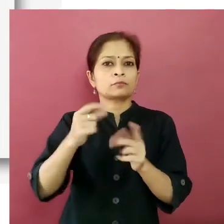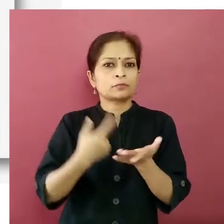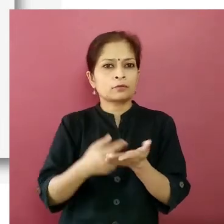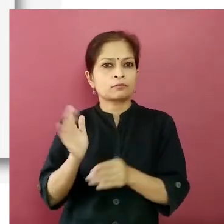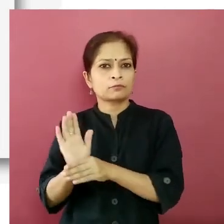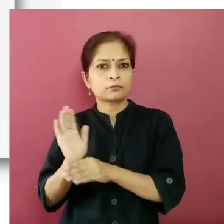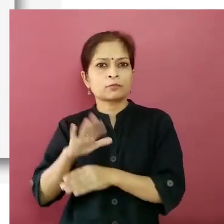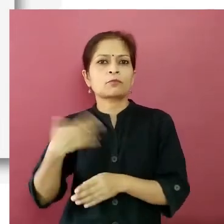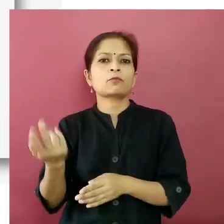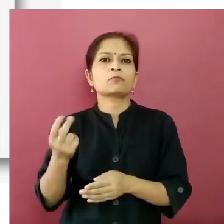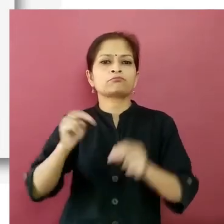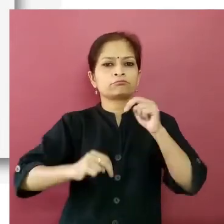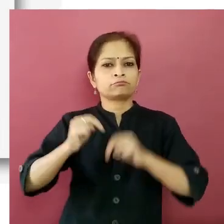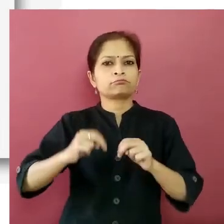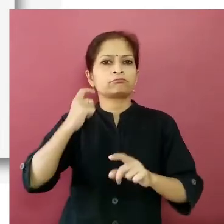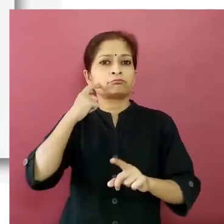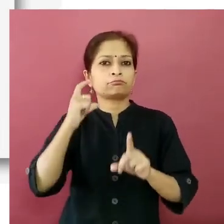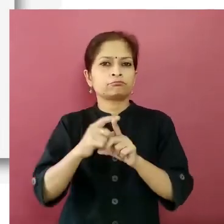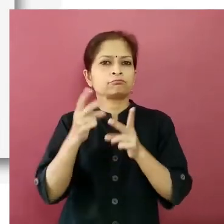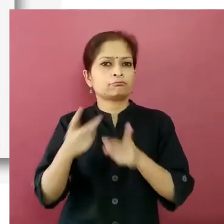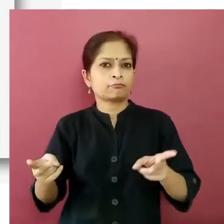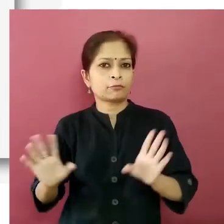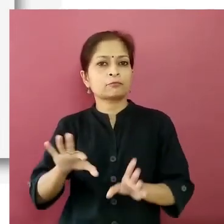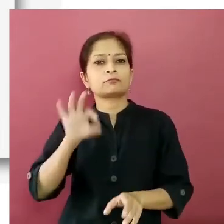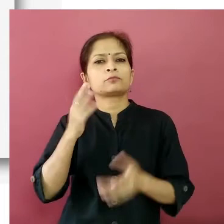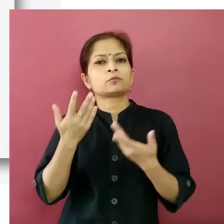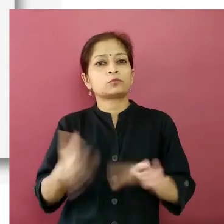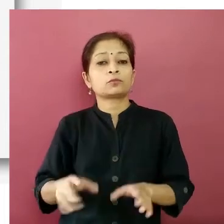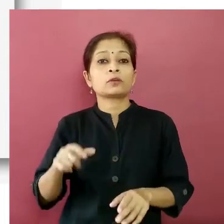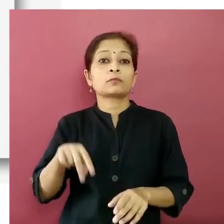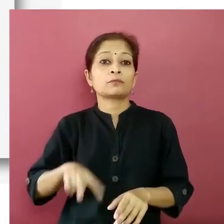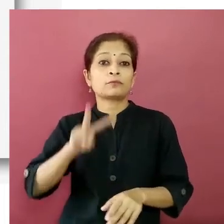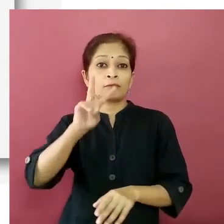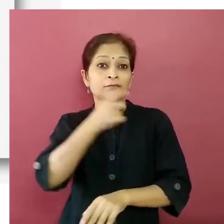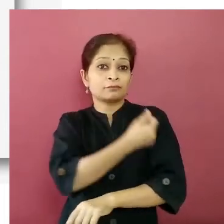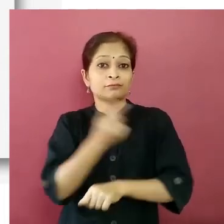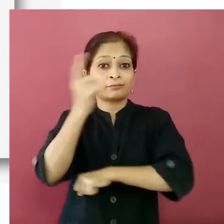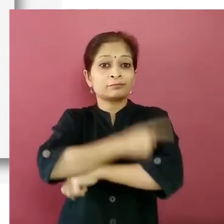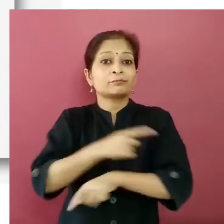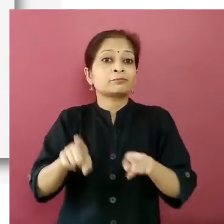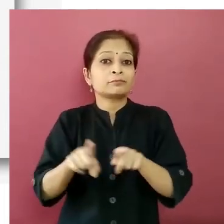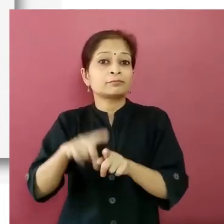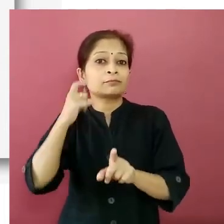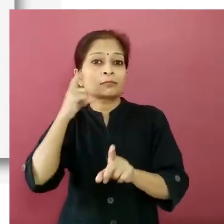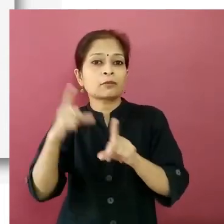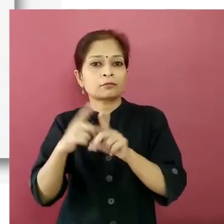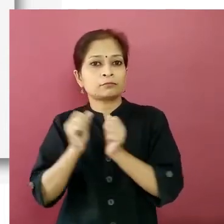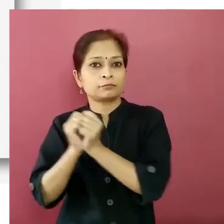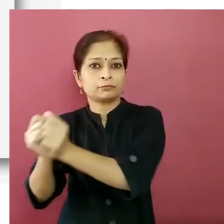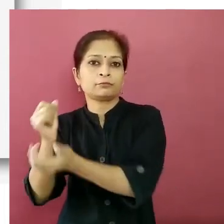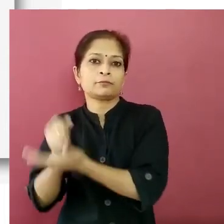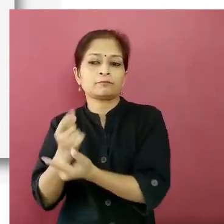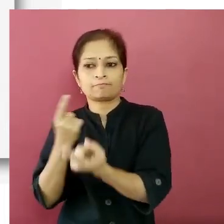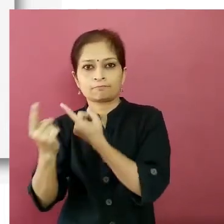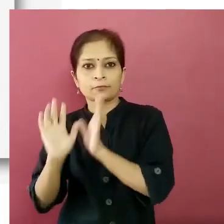verified at the time of your vaccination appointment please make sure that you provide the details of a photo ID that